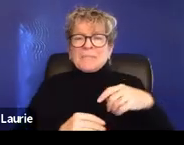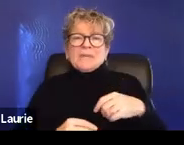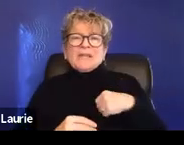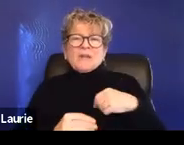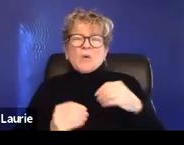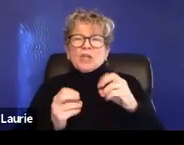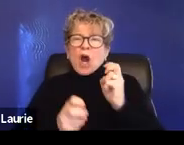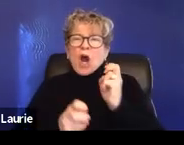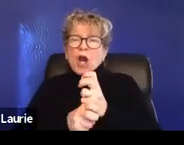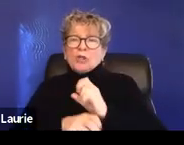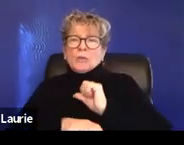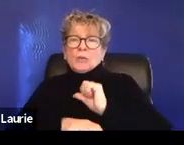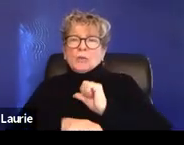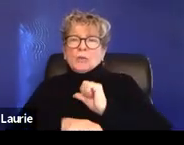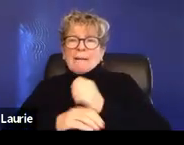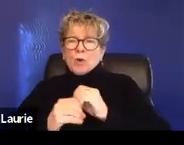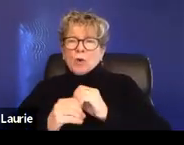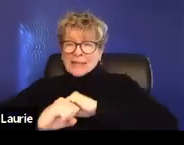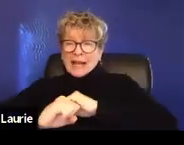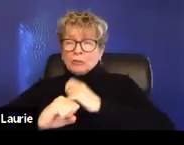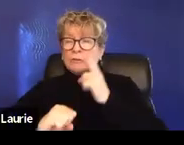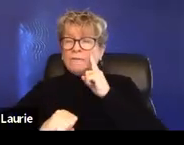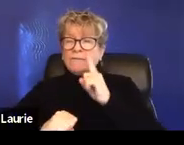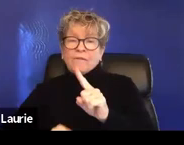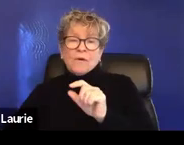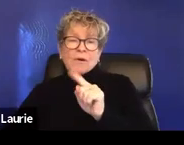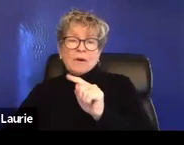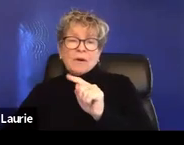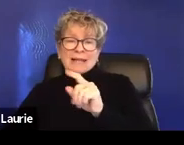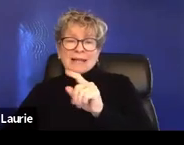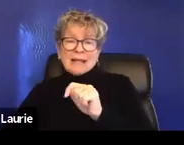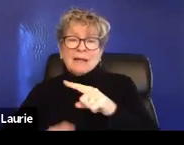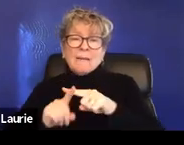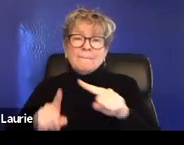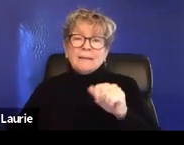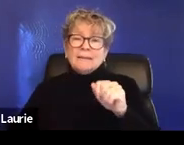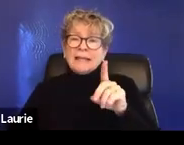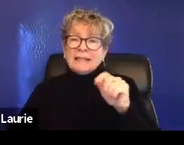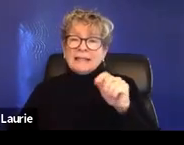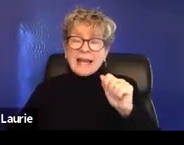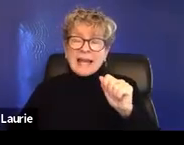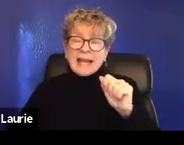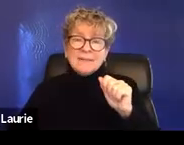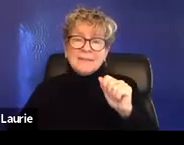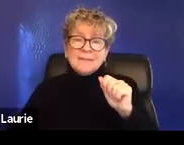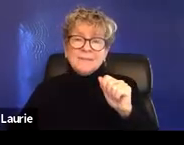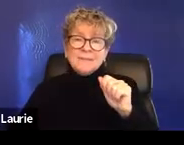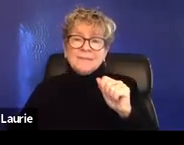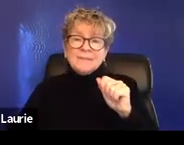tenants. However, under the ADA accommodations, under a lot of the DV and sexual assault, um,